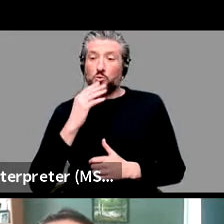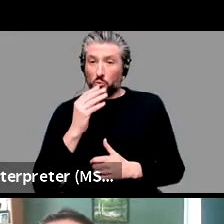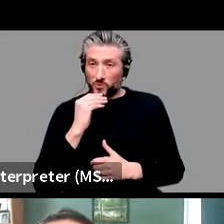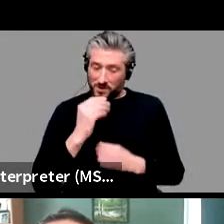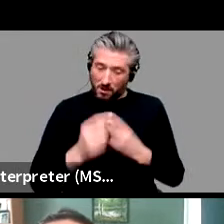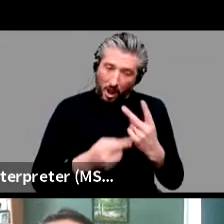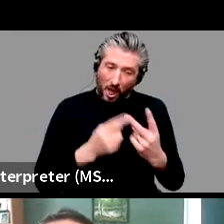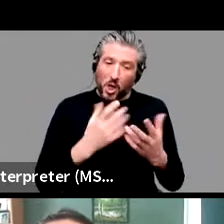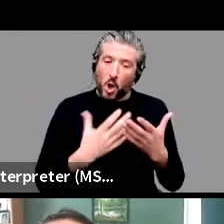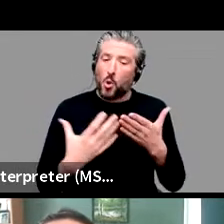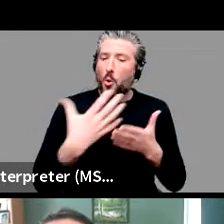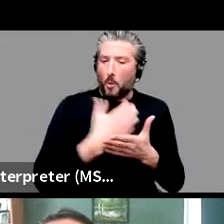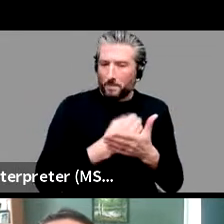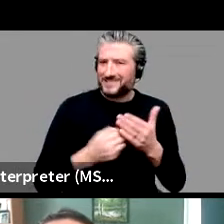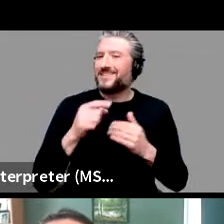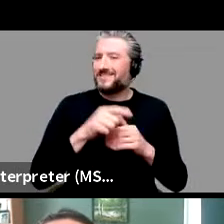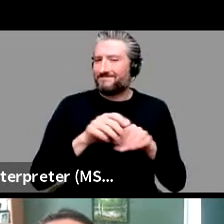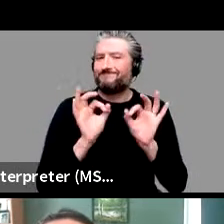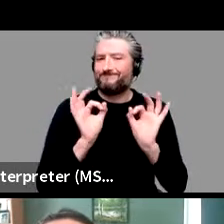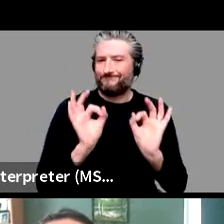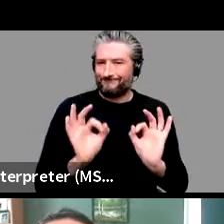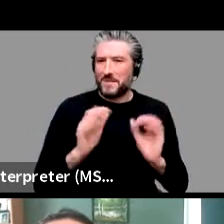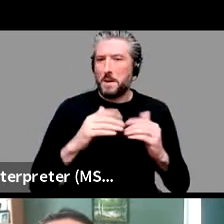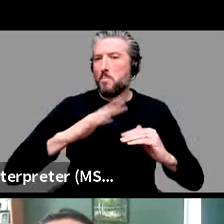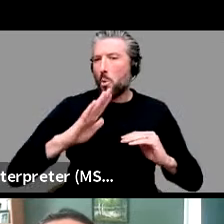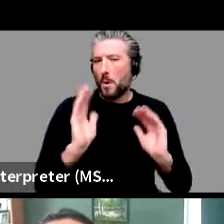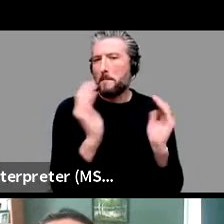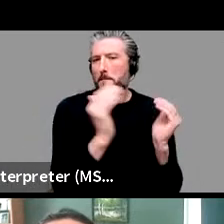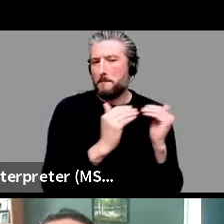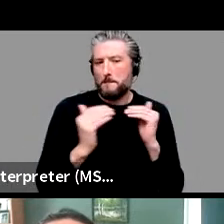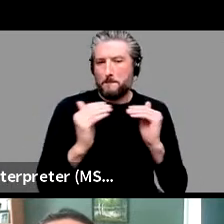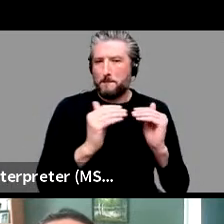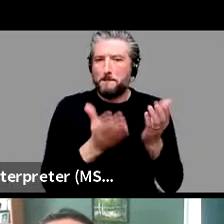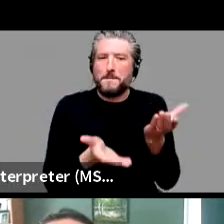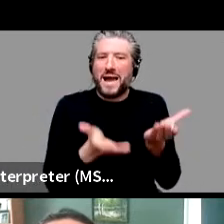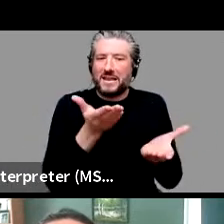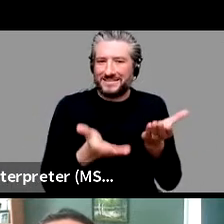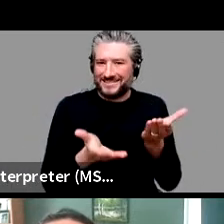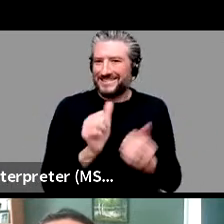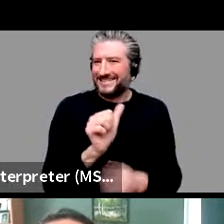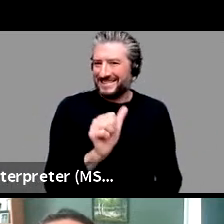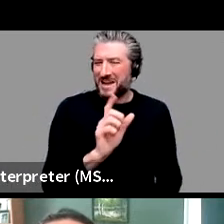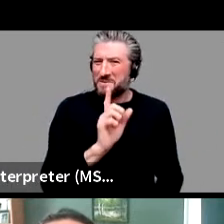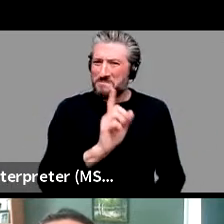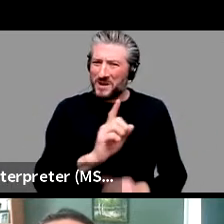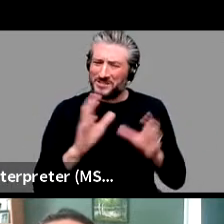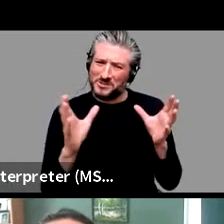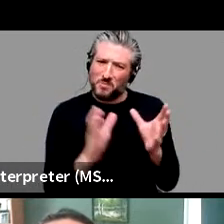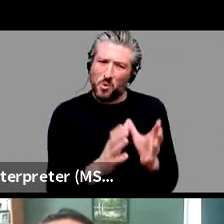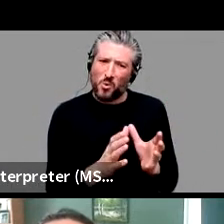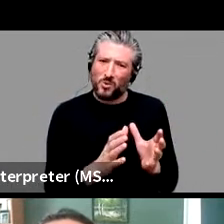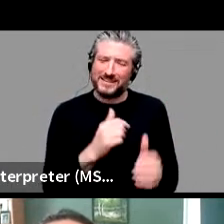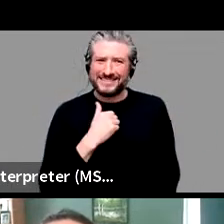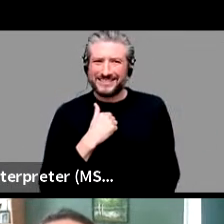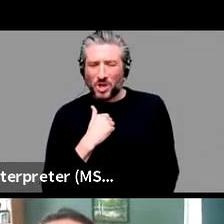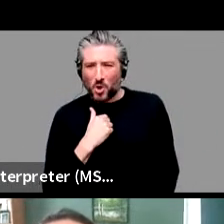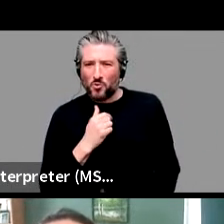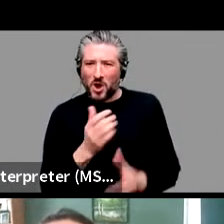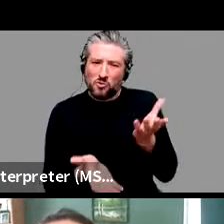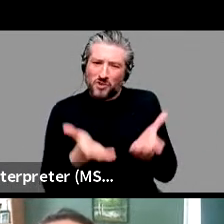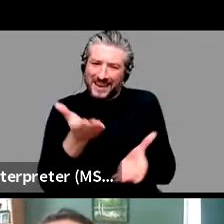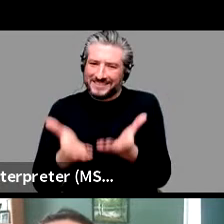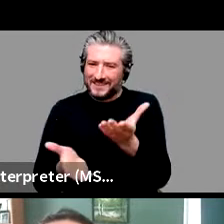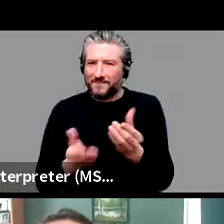so you don't get, you don't get enough instances. Then you can't trust the relative frequency. Okay. So it was a choice.